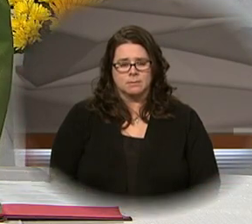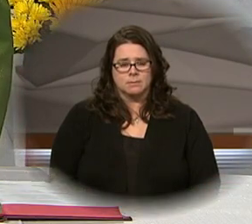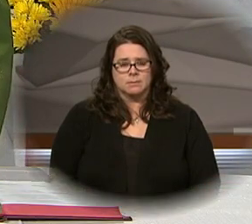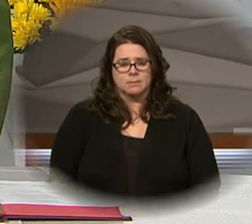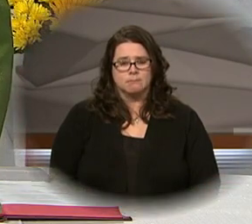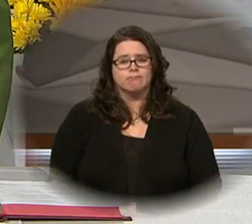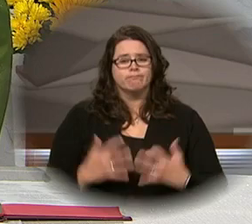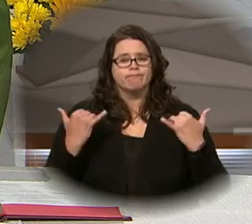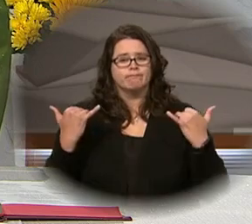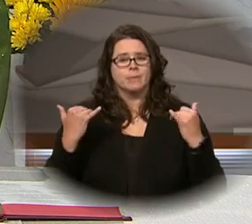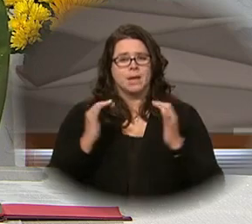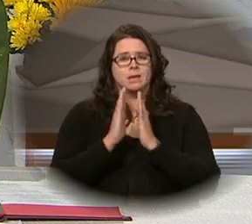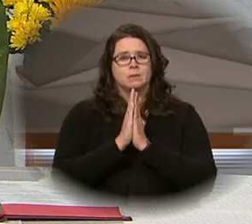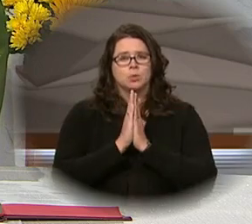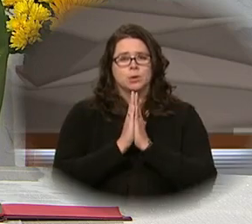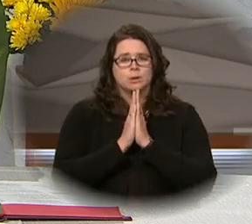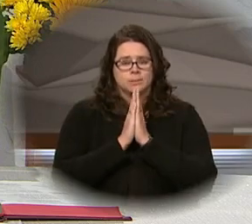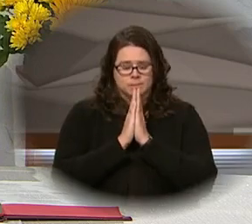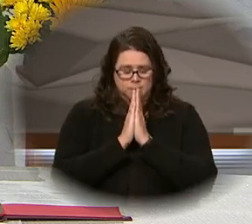Let us pray.